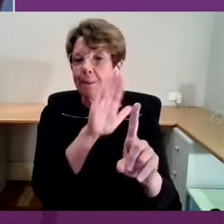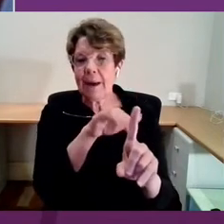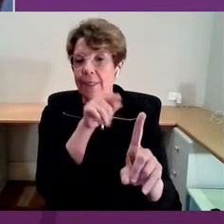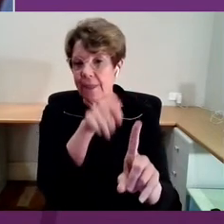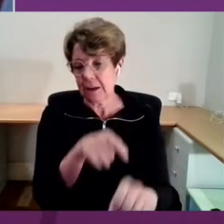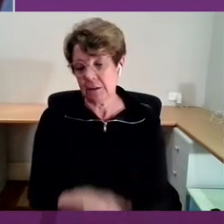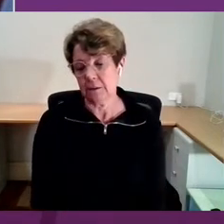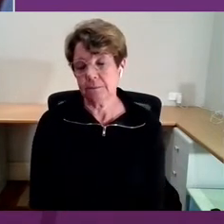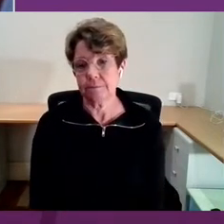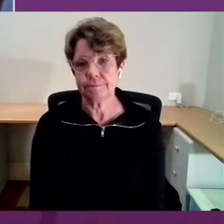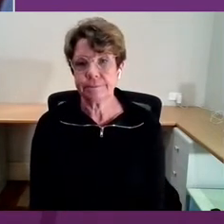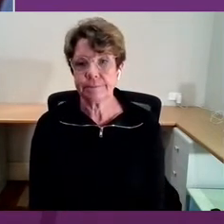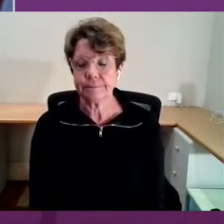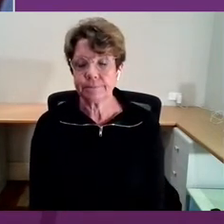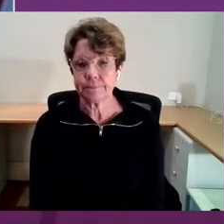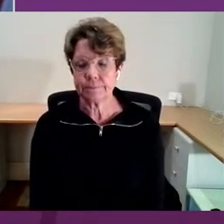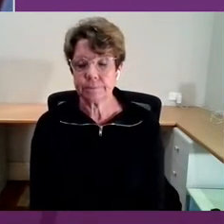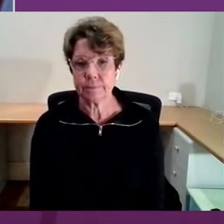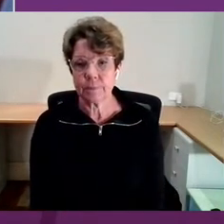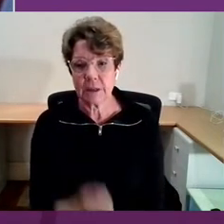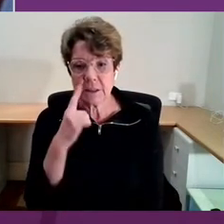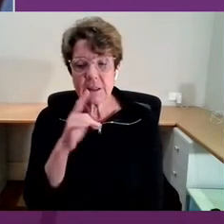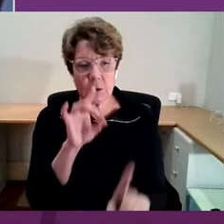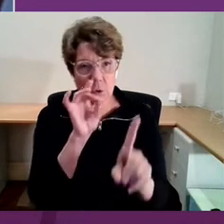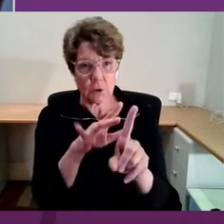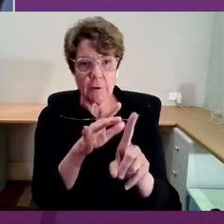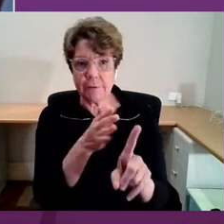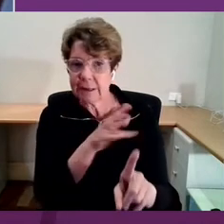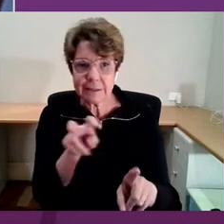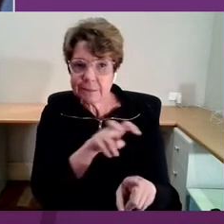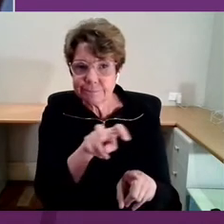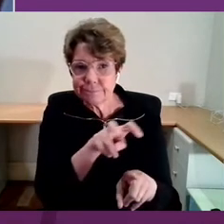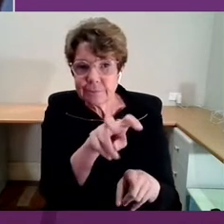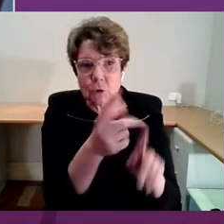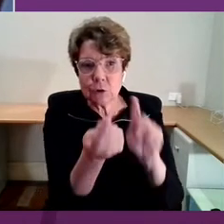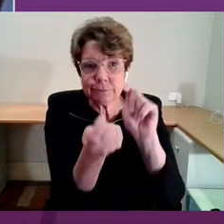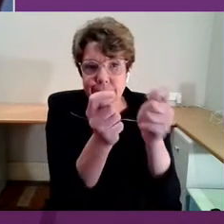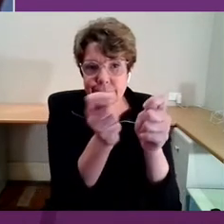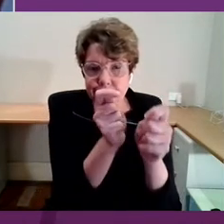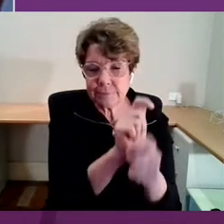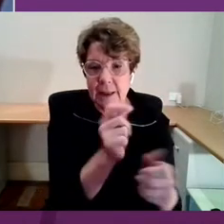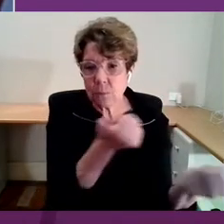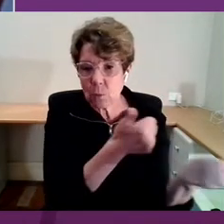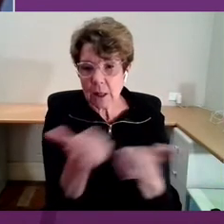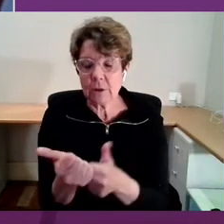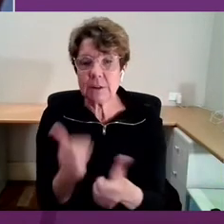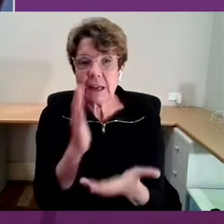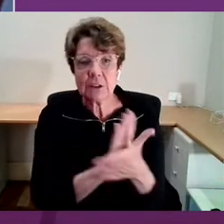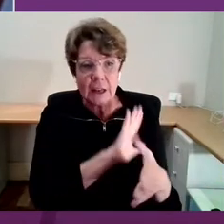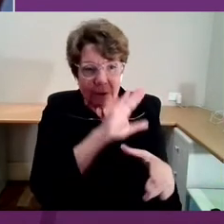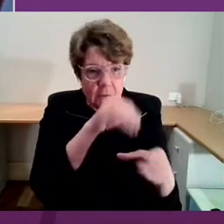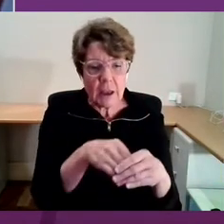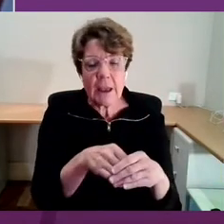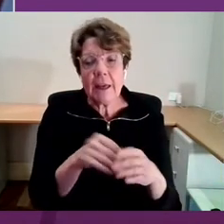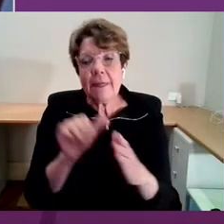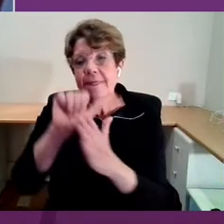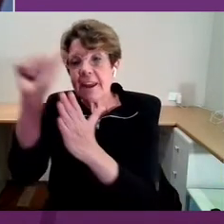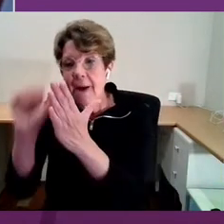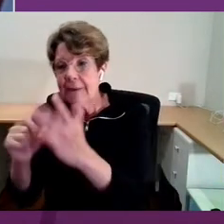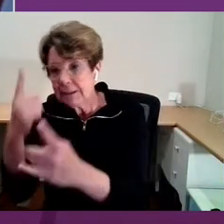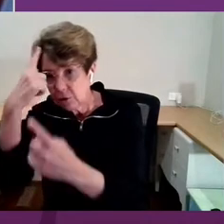see yourself on a pathway to transformation and wellness, to immerse yourself in the arts and creativity.